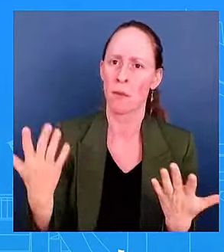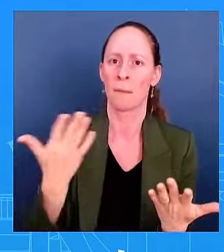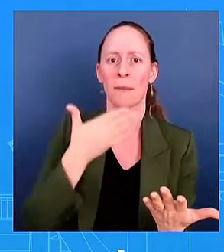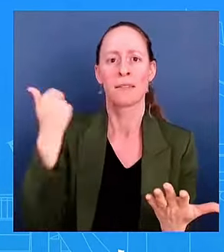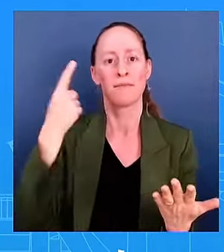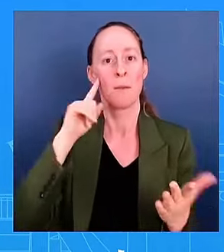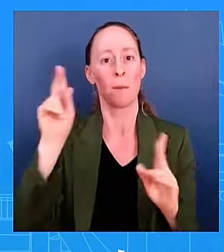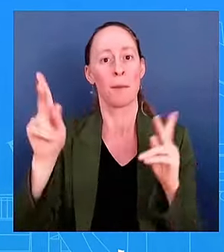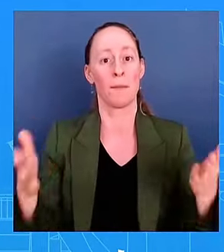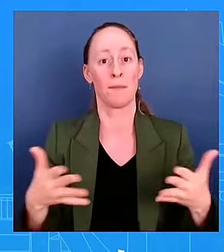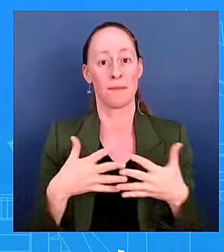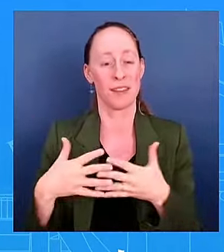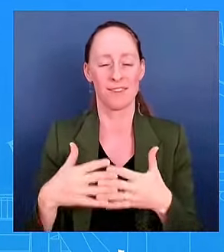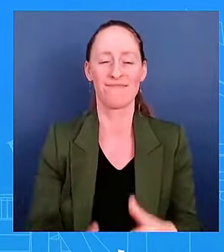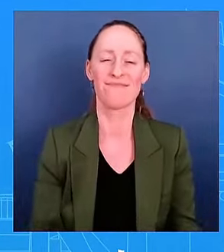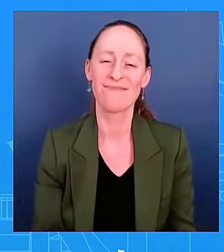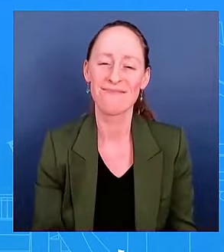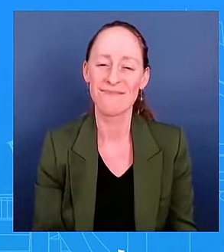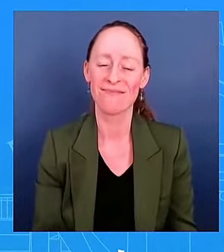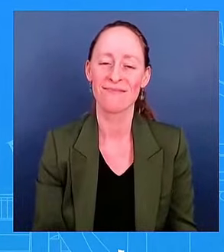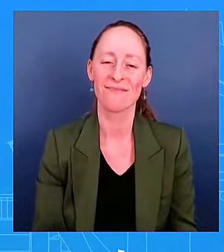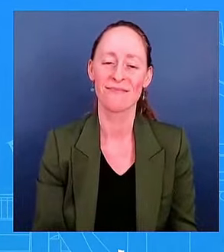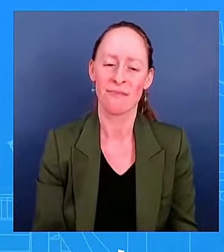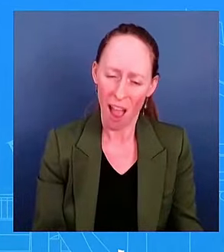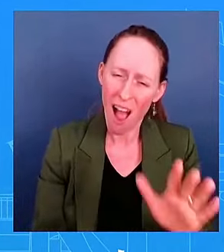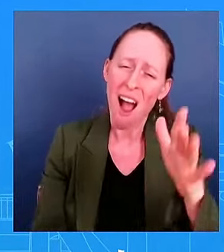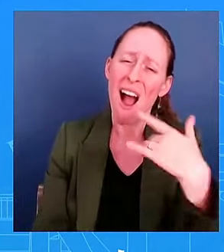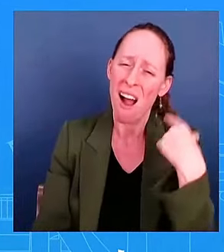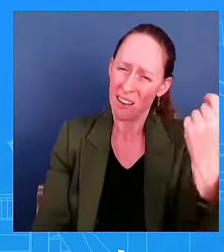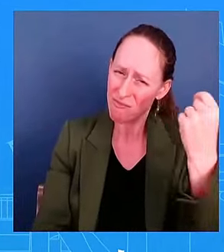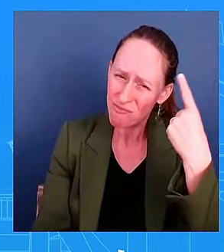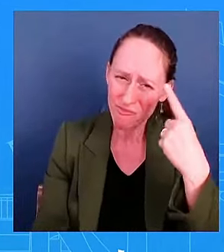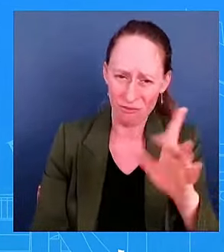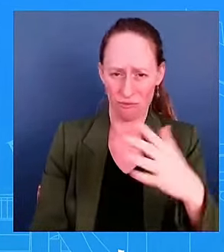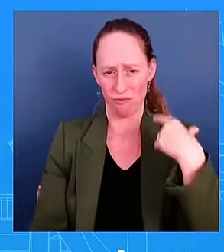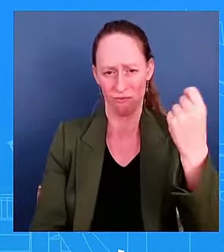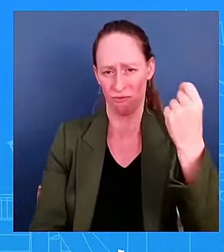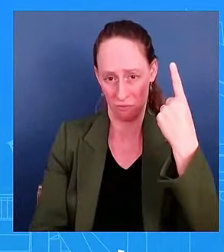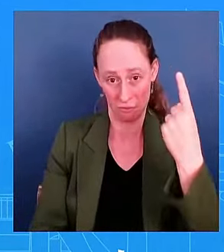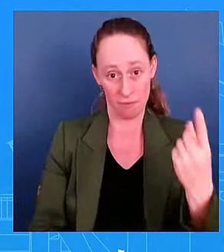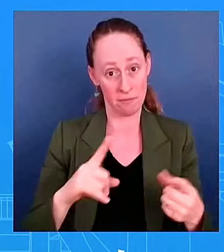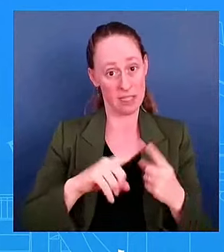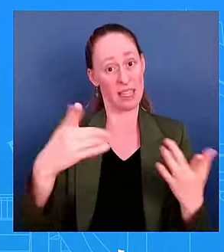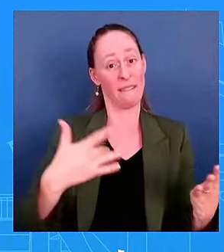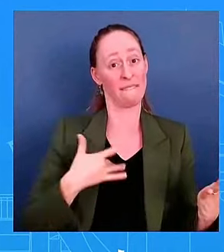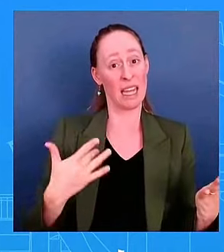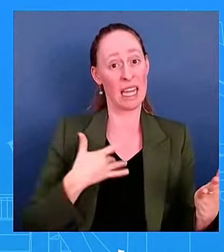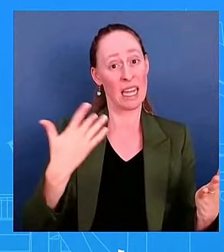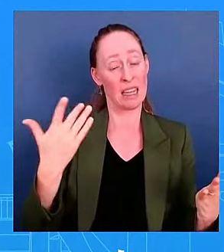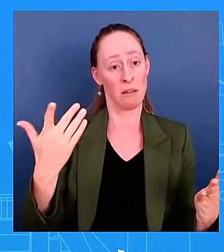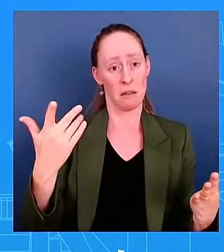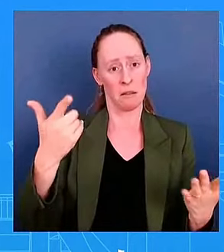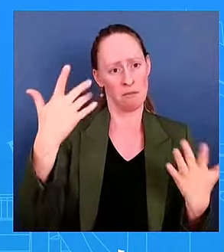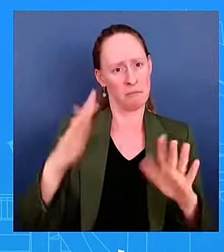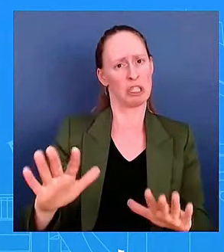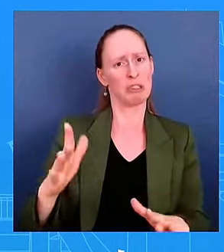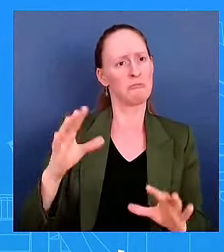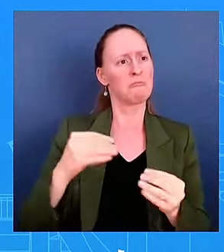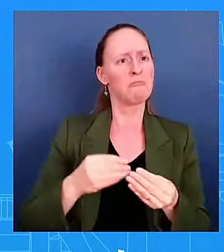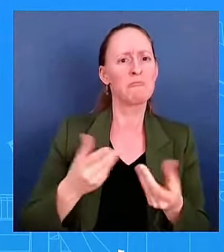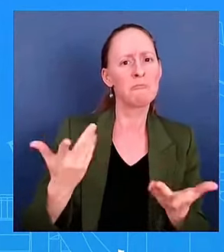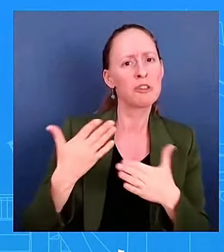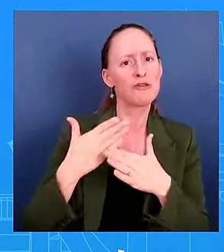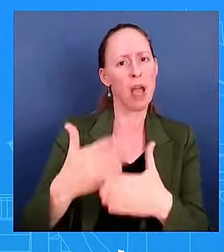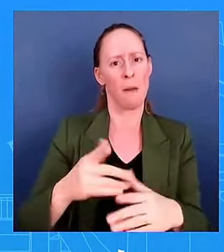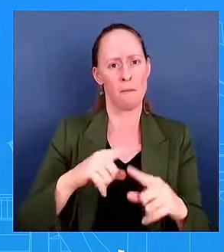the White House has been thorough in the medical records that you all have released, but obviously you're getting these questions in large part because of